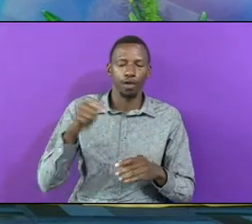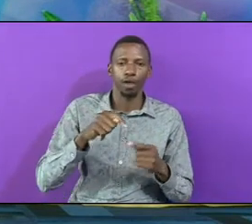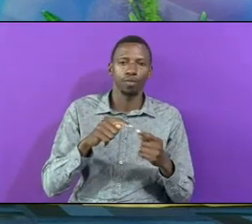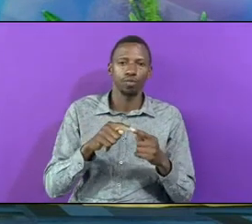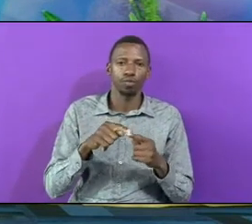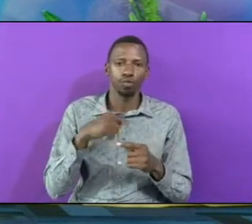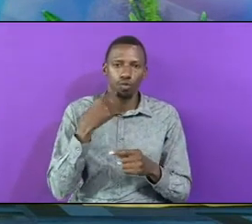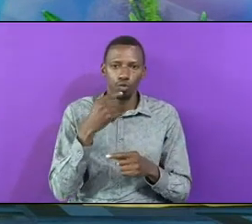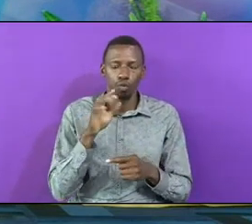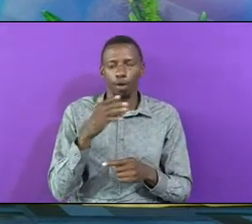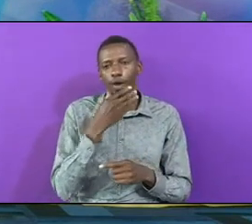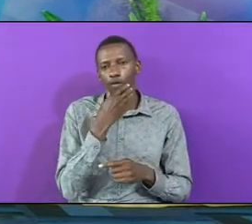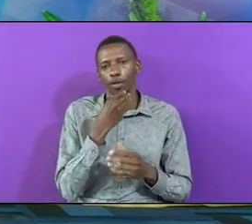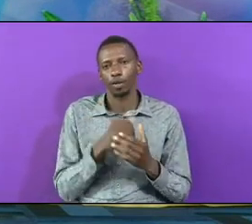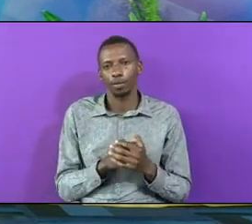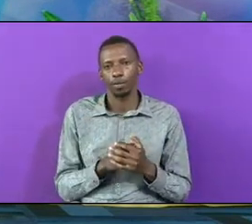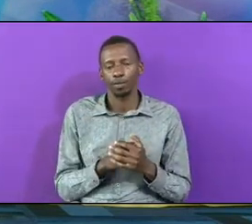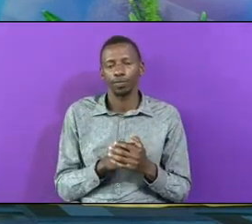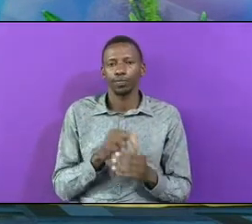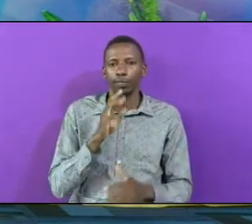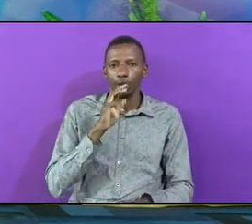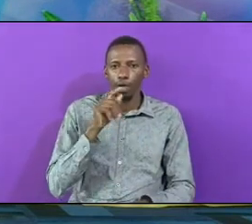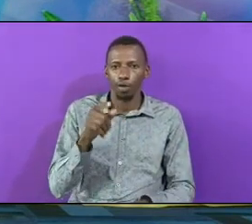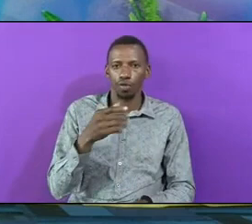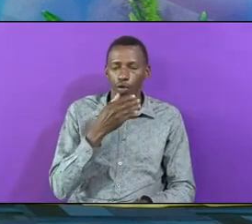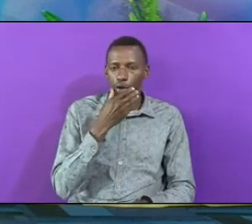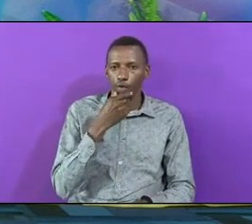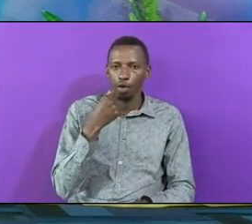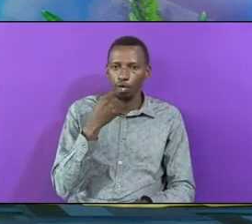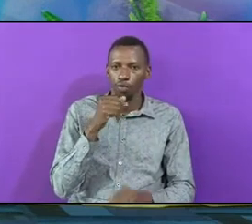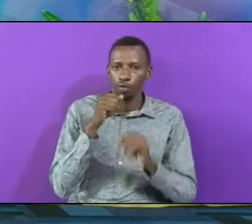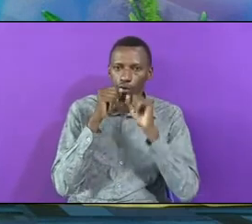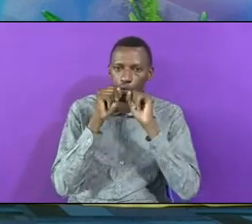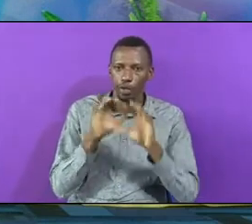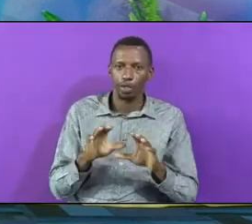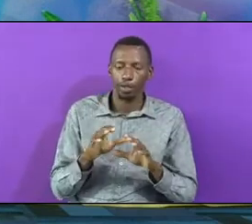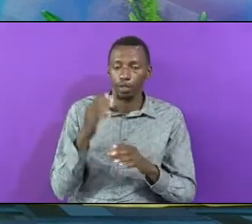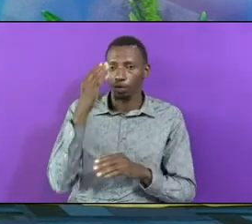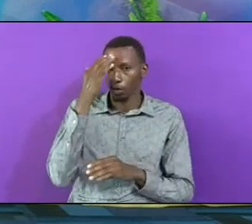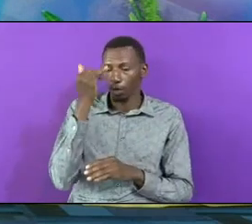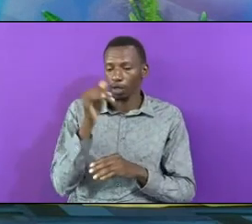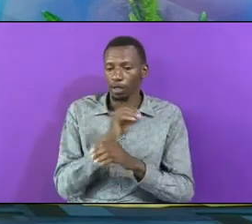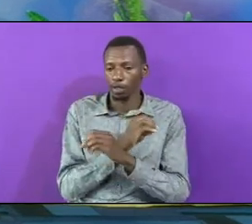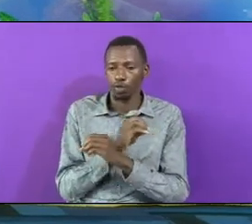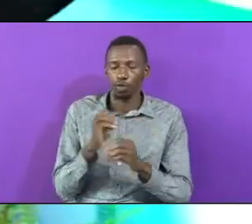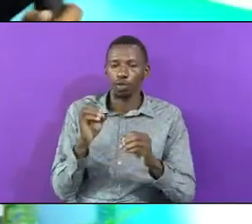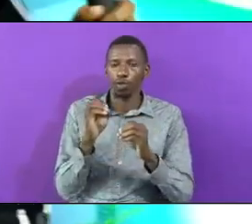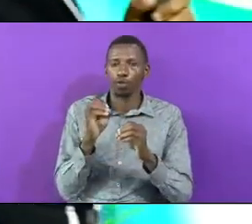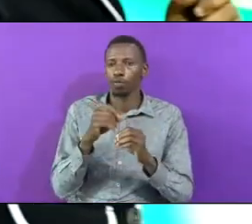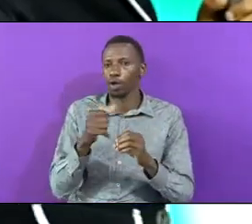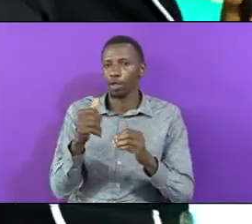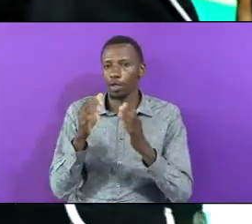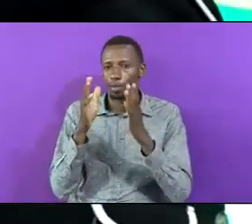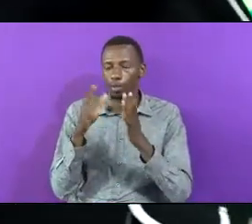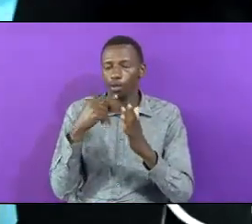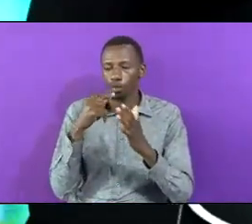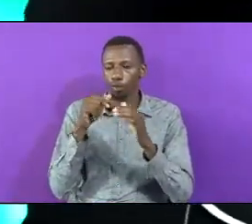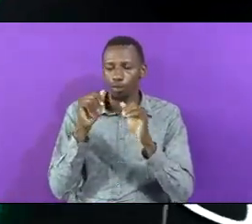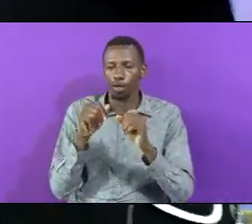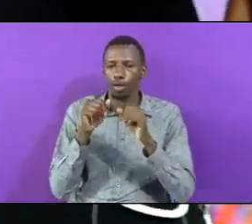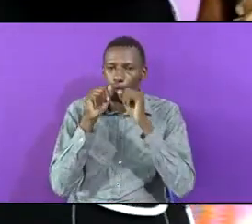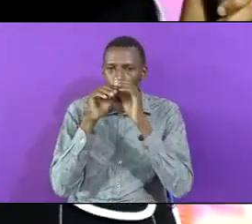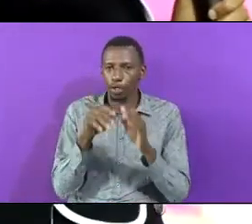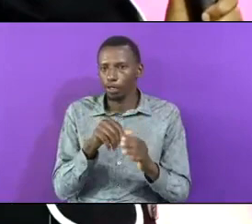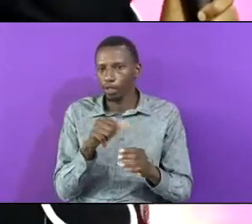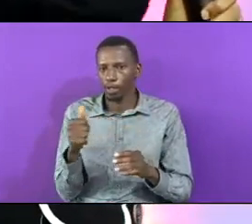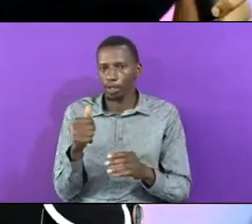Are You A Father Who Is Blessed For There Is No One Who Is Going To Bless Your Children There Is No Any Other Father Who Can Bless Another Father